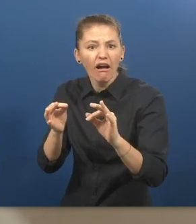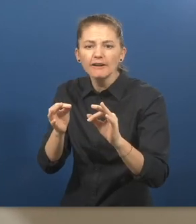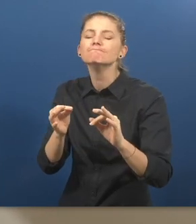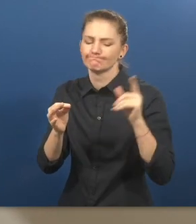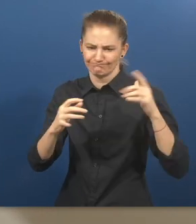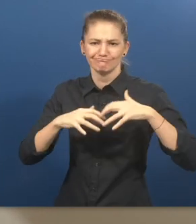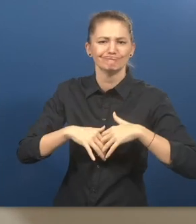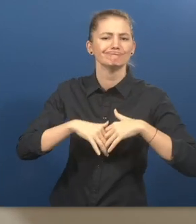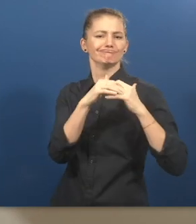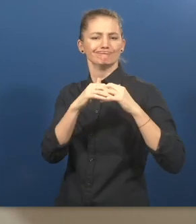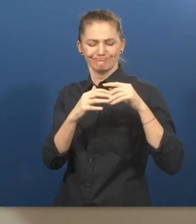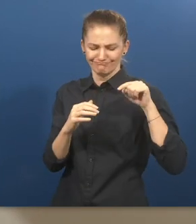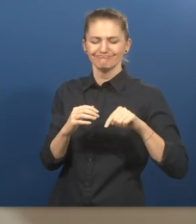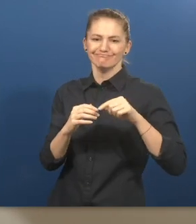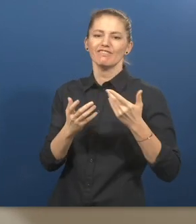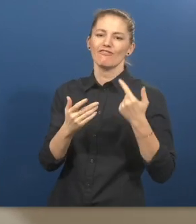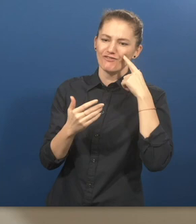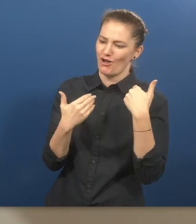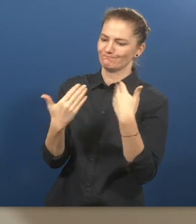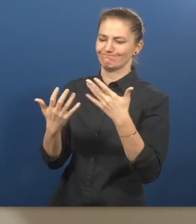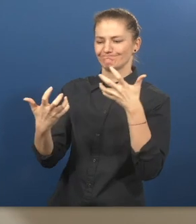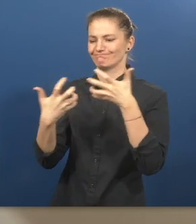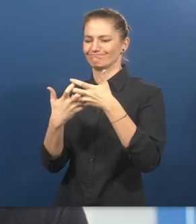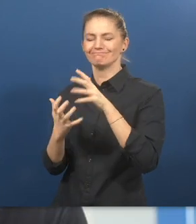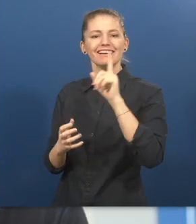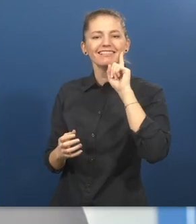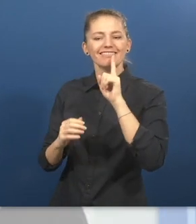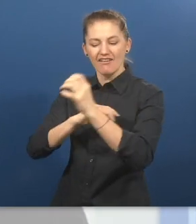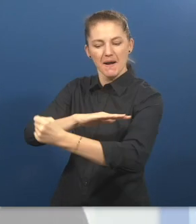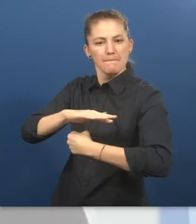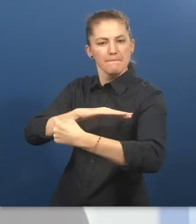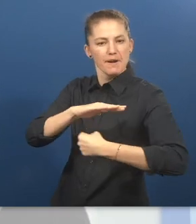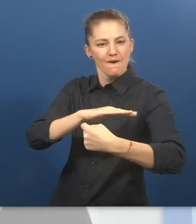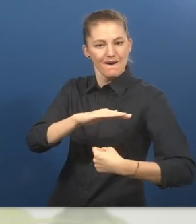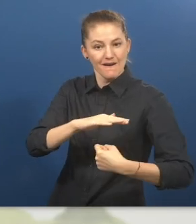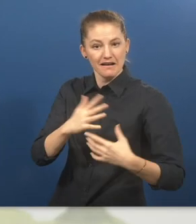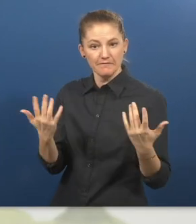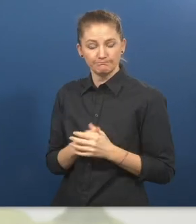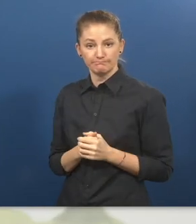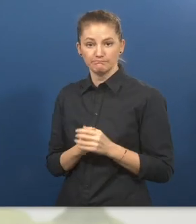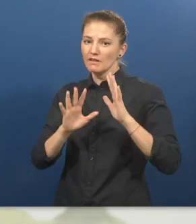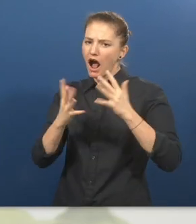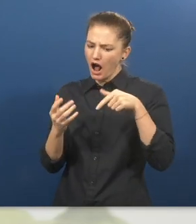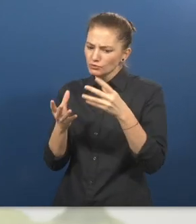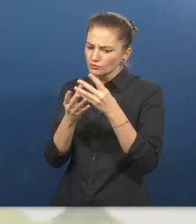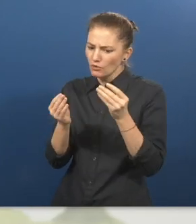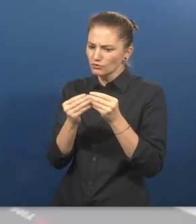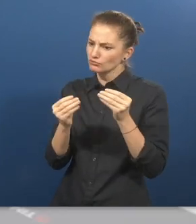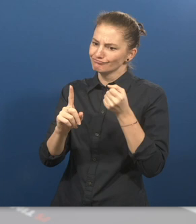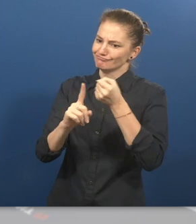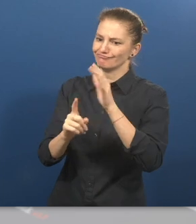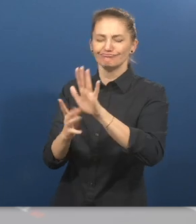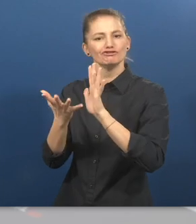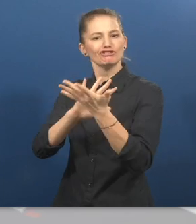create a solution specifically designed for deaf employees. How did this solution change your life? Roberto and employee,